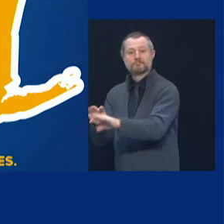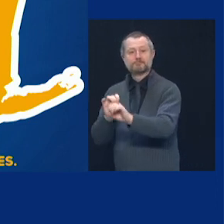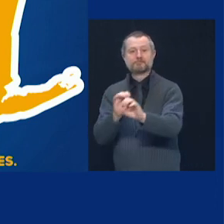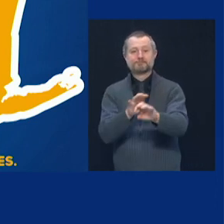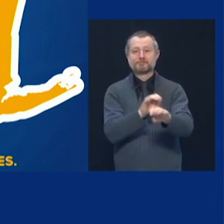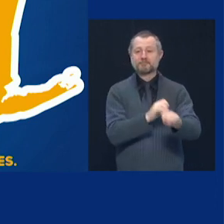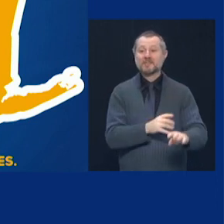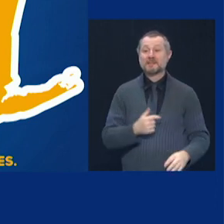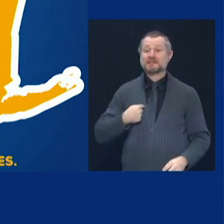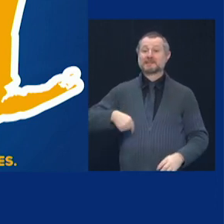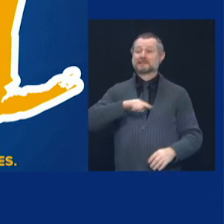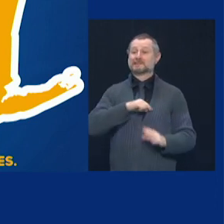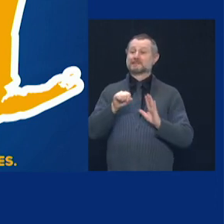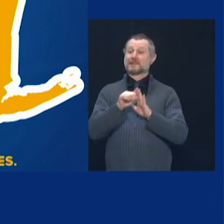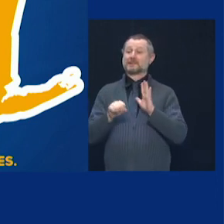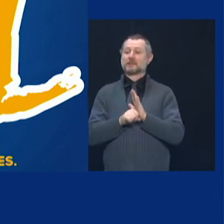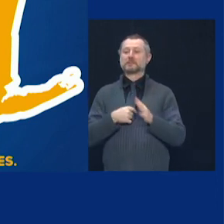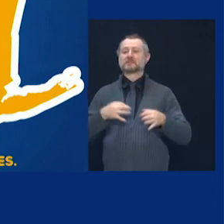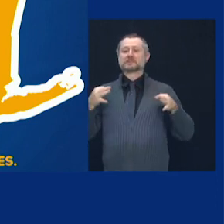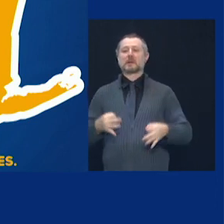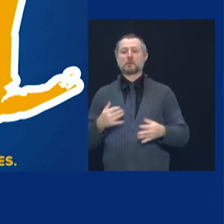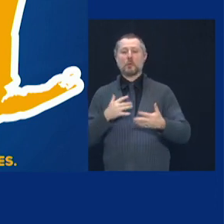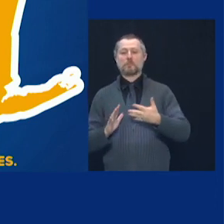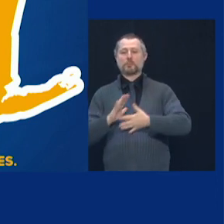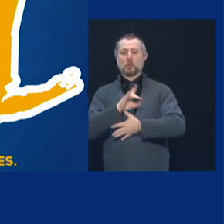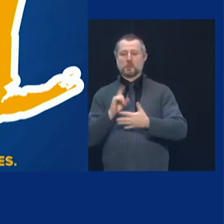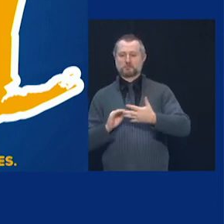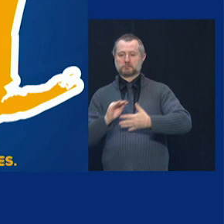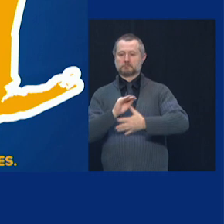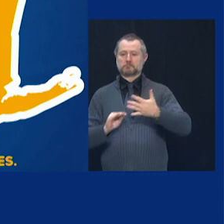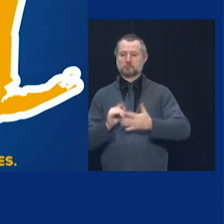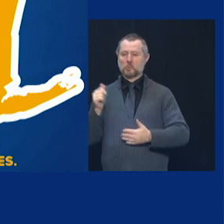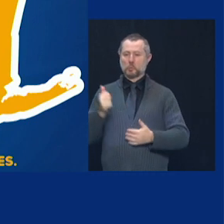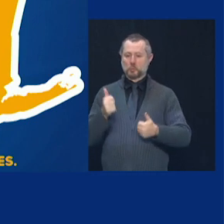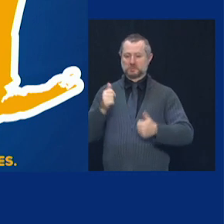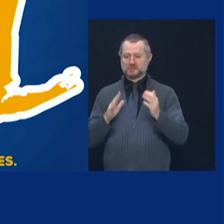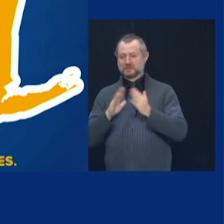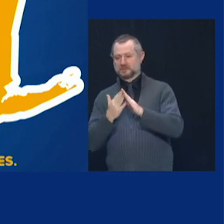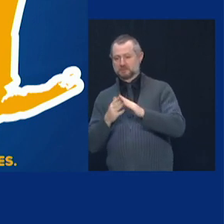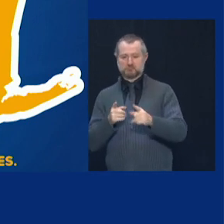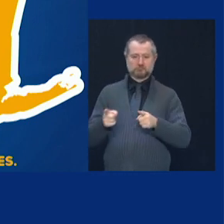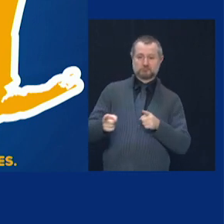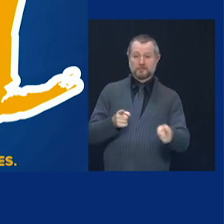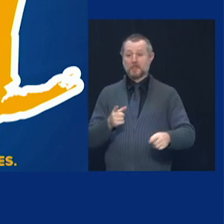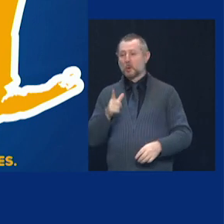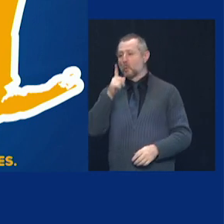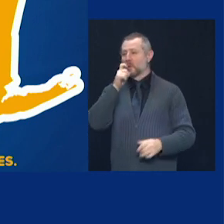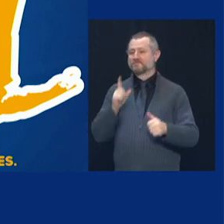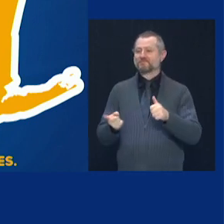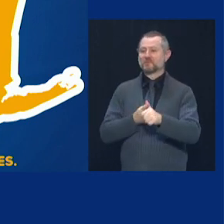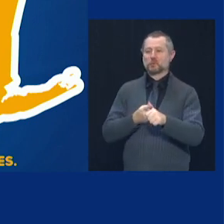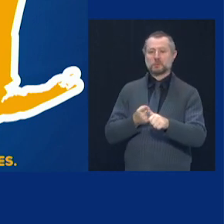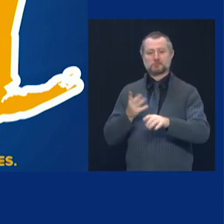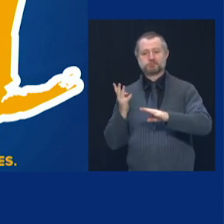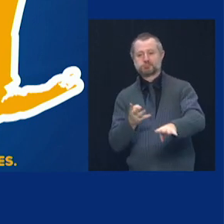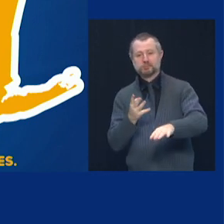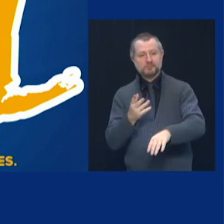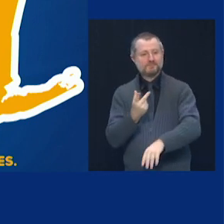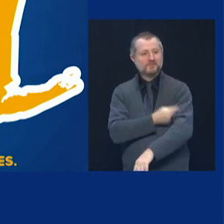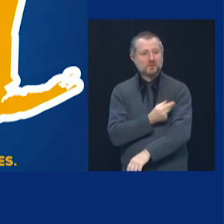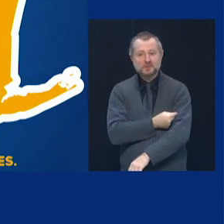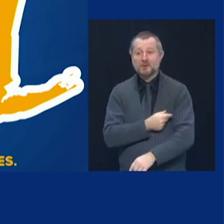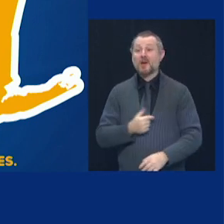for not only where it goes but who gets it as the first set of priorities. Our priorities have basically